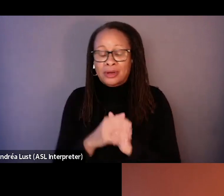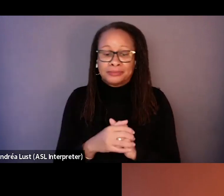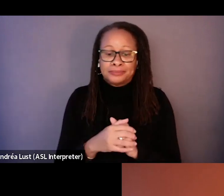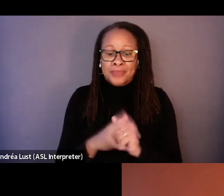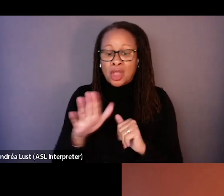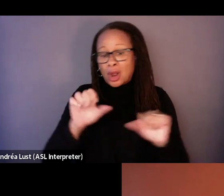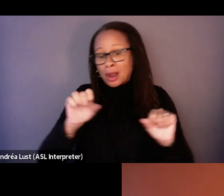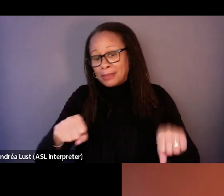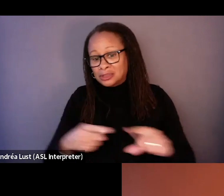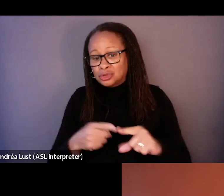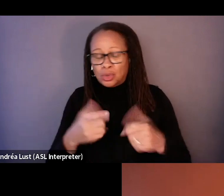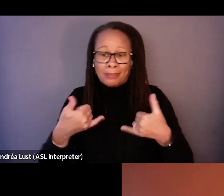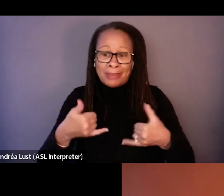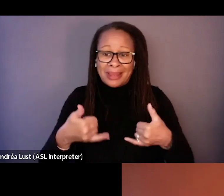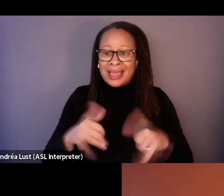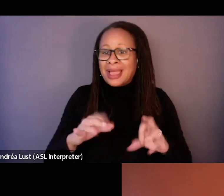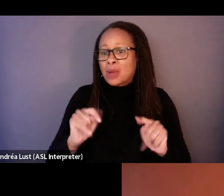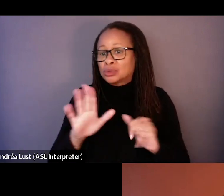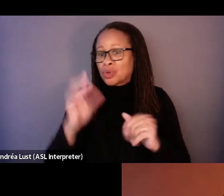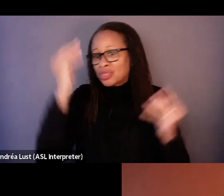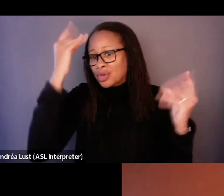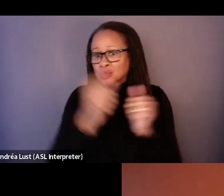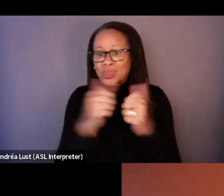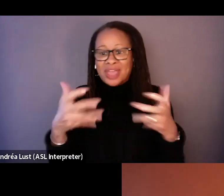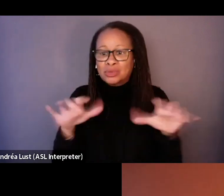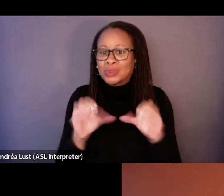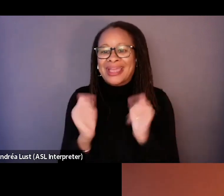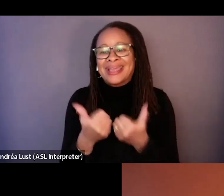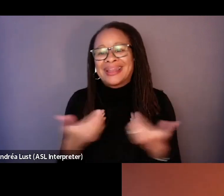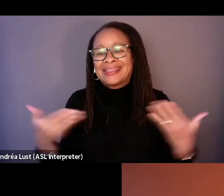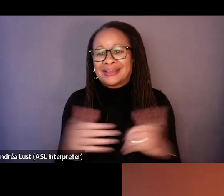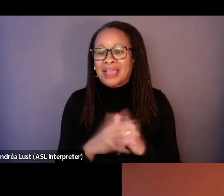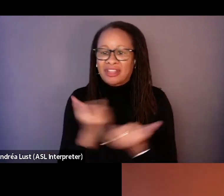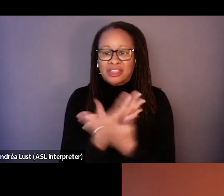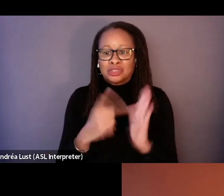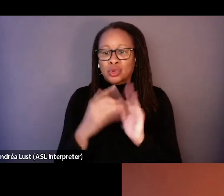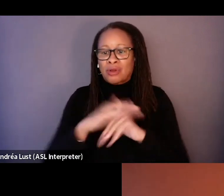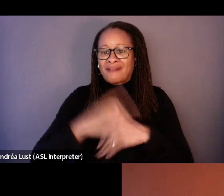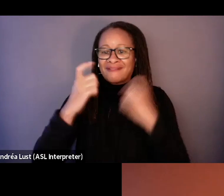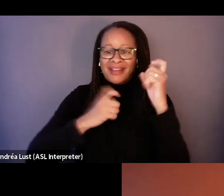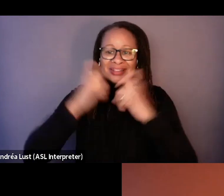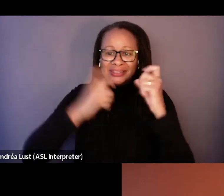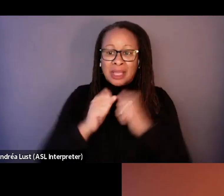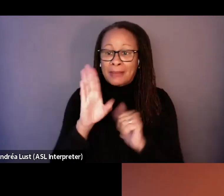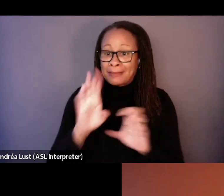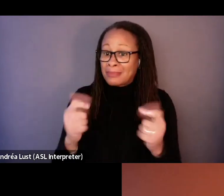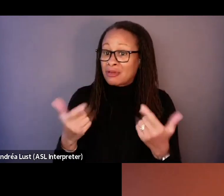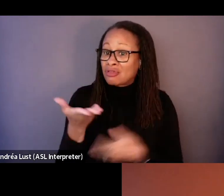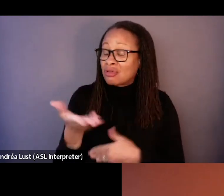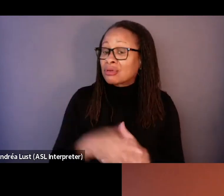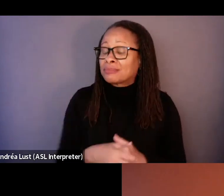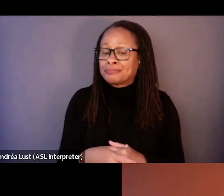her ability to play out her thoughts without doing nothing, just being there was,